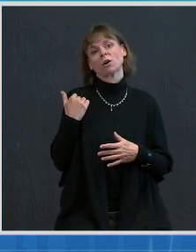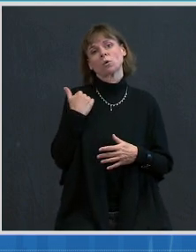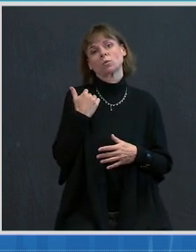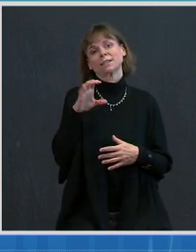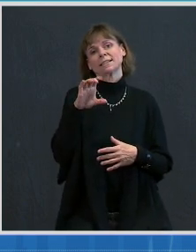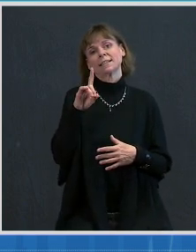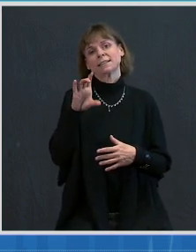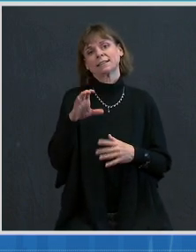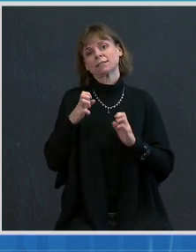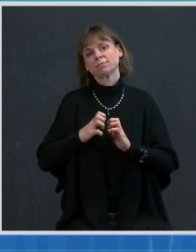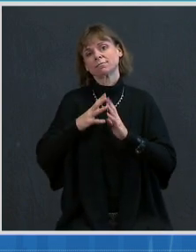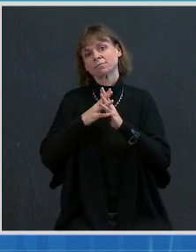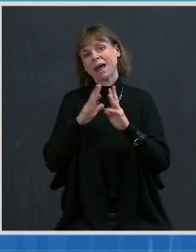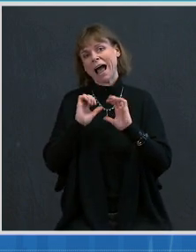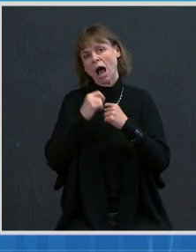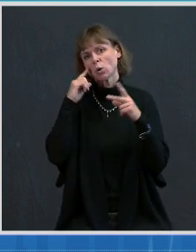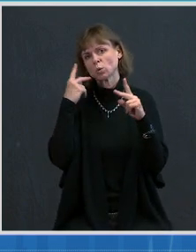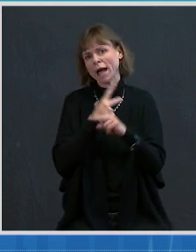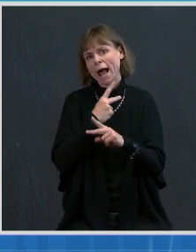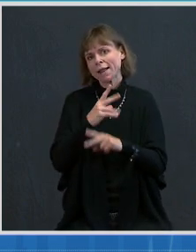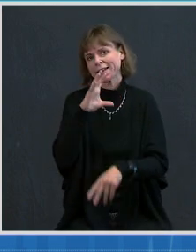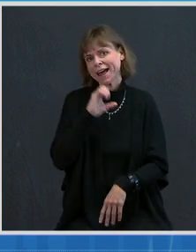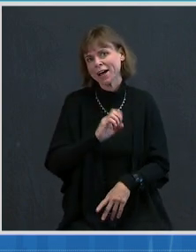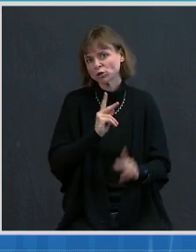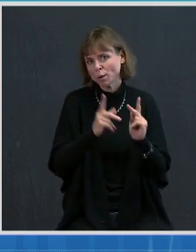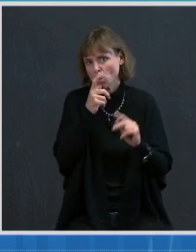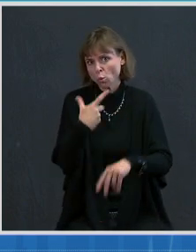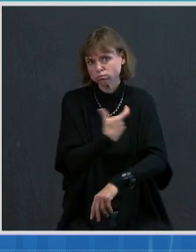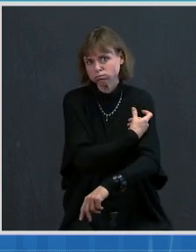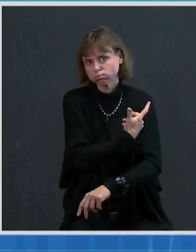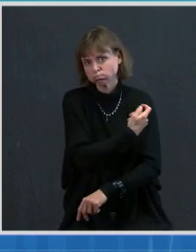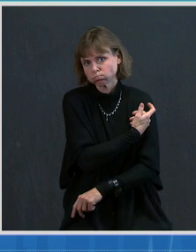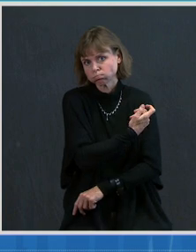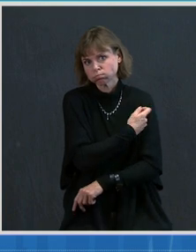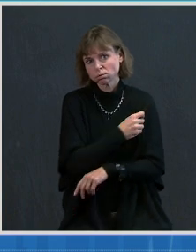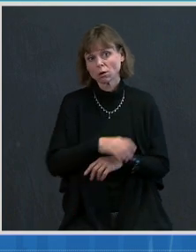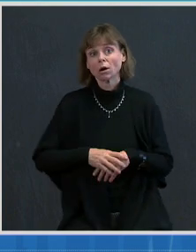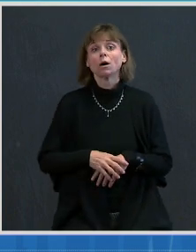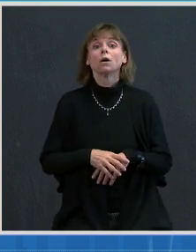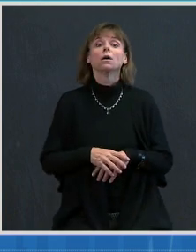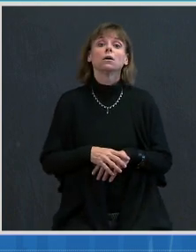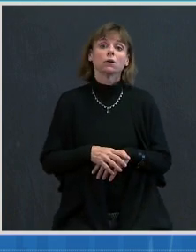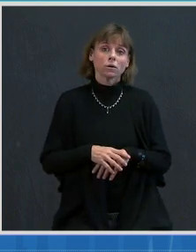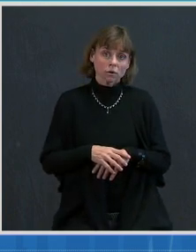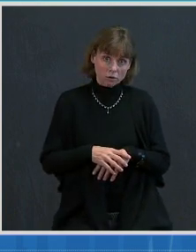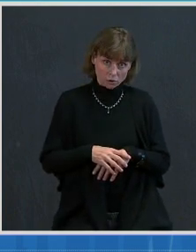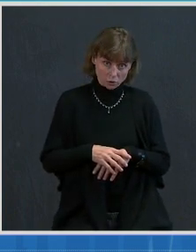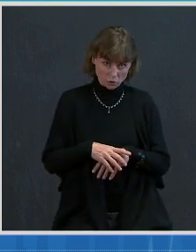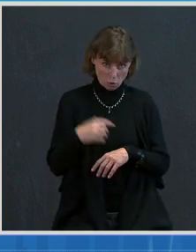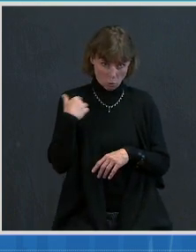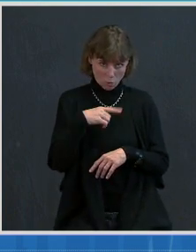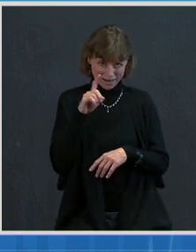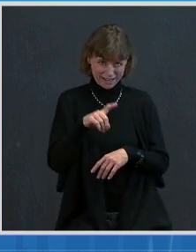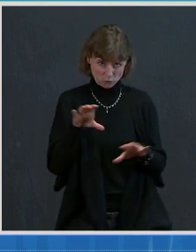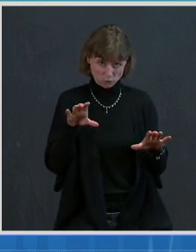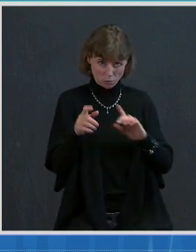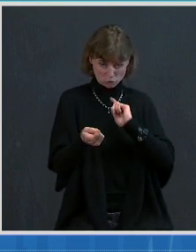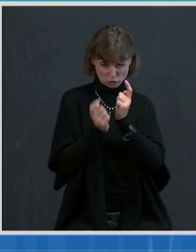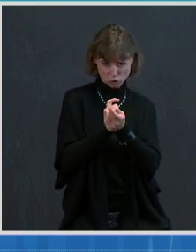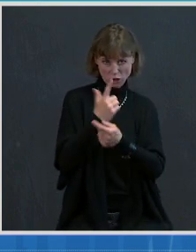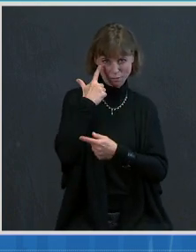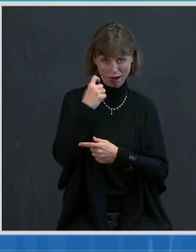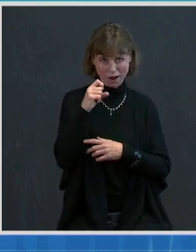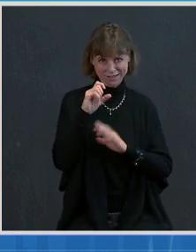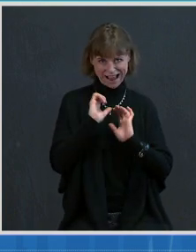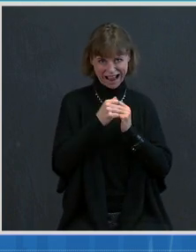calculate the age of people who have received vaccinations. This was done to correct for differences in how states report date of birth to CDC